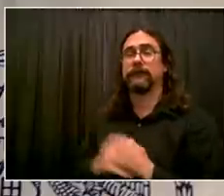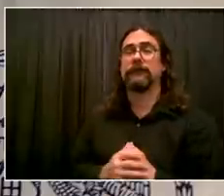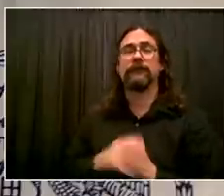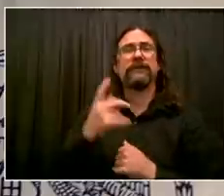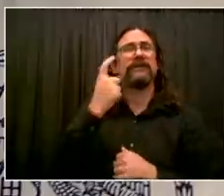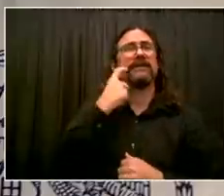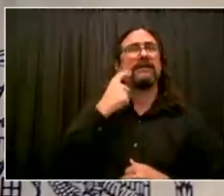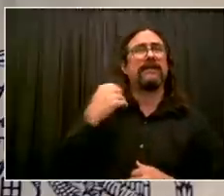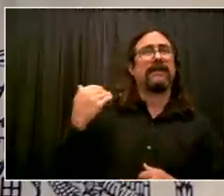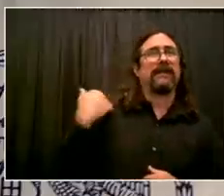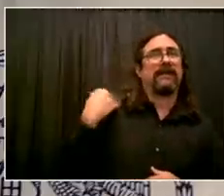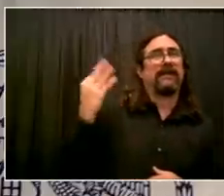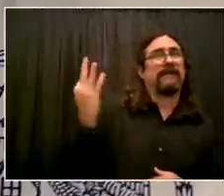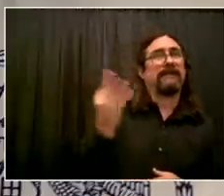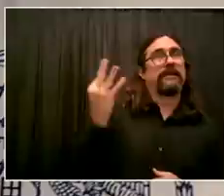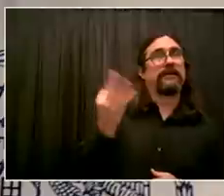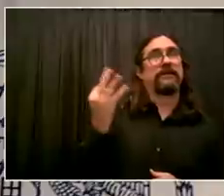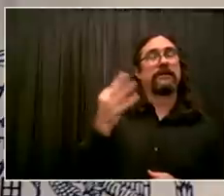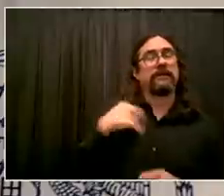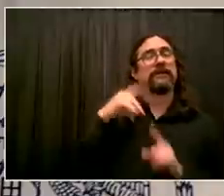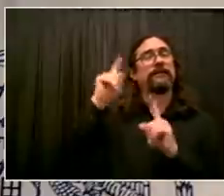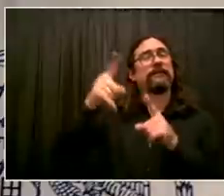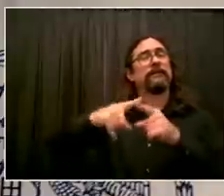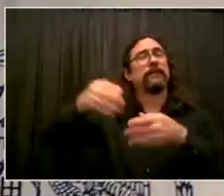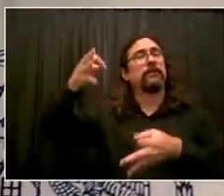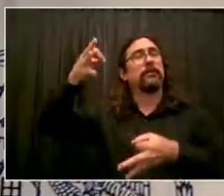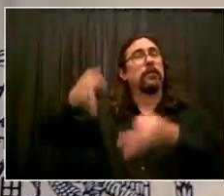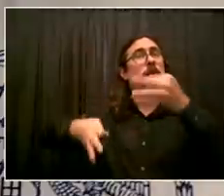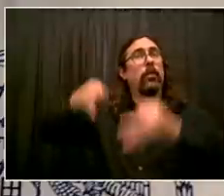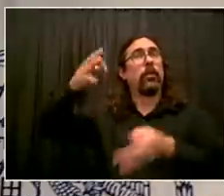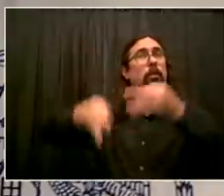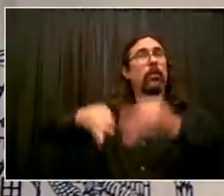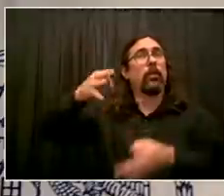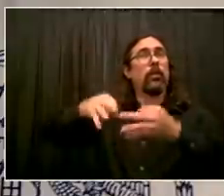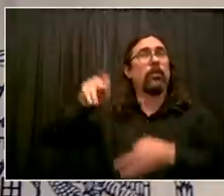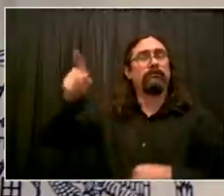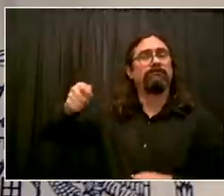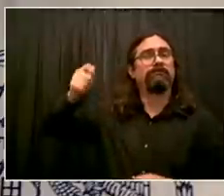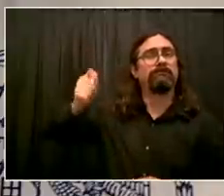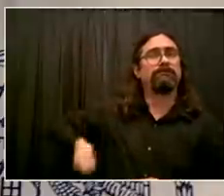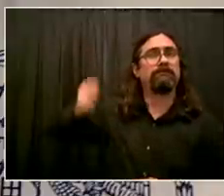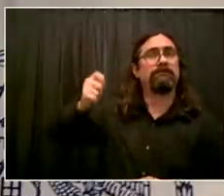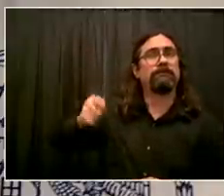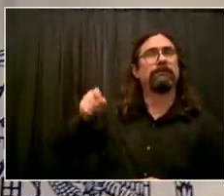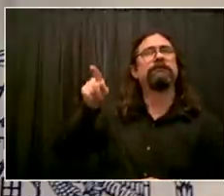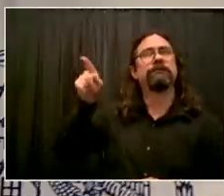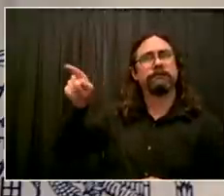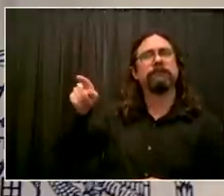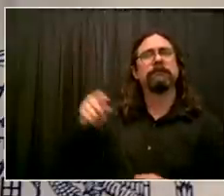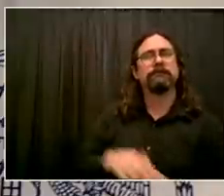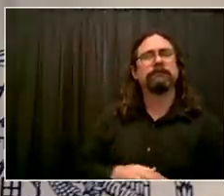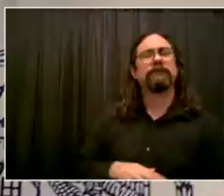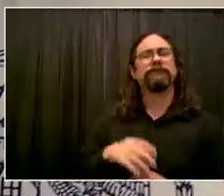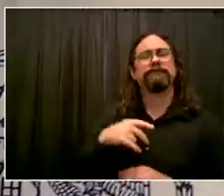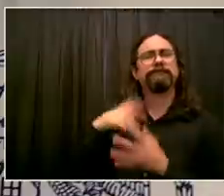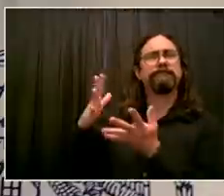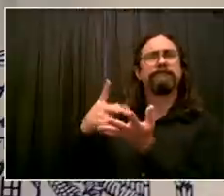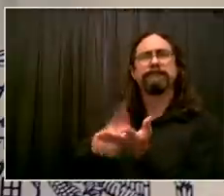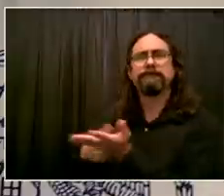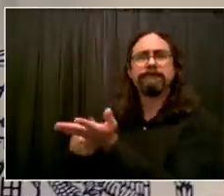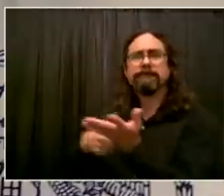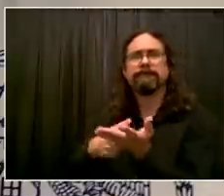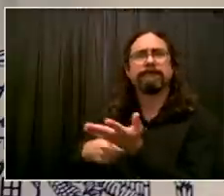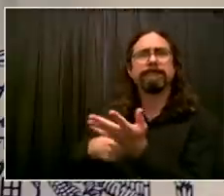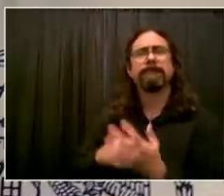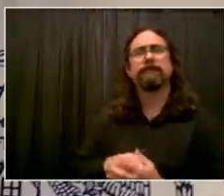in the course of this week. And we're very, very confident that the city, the part of education is going to prevail